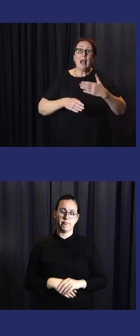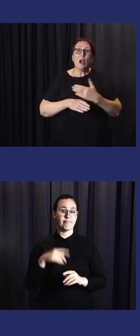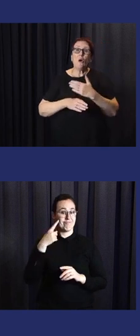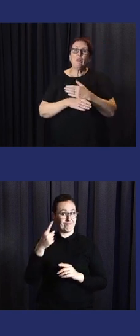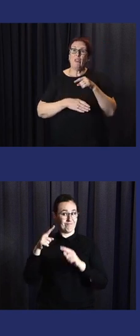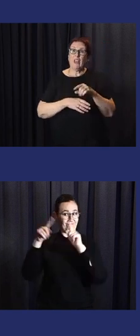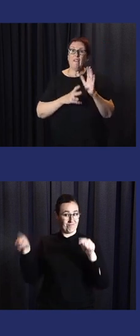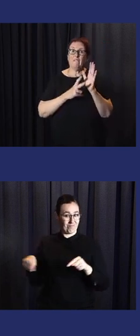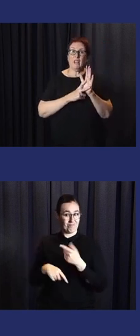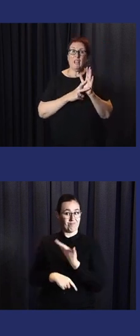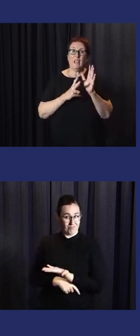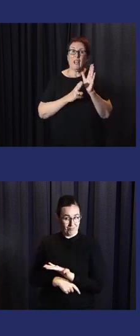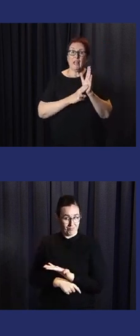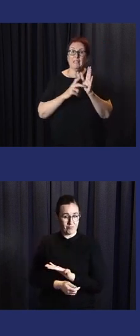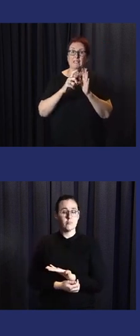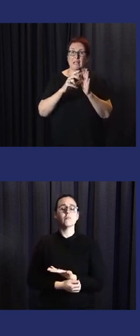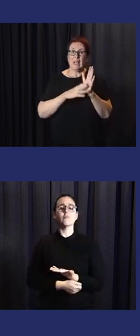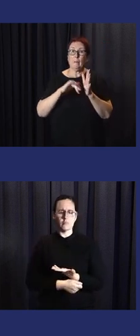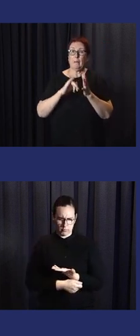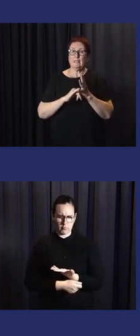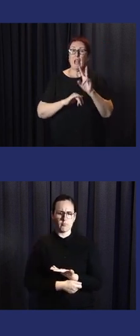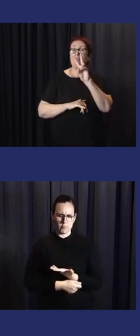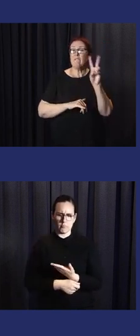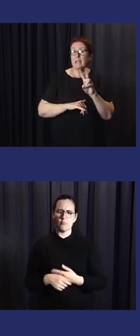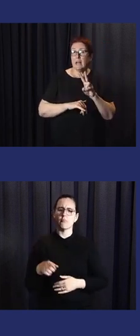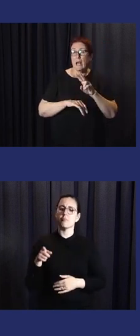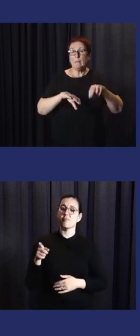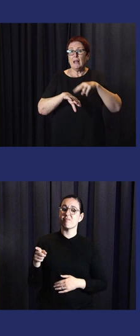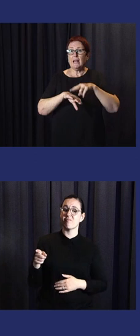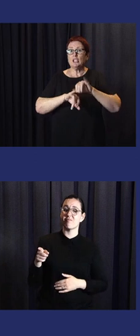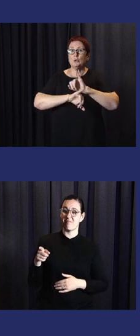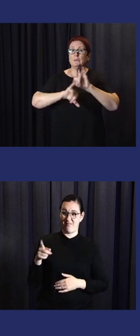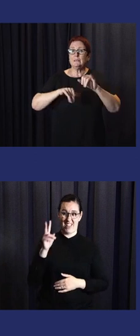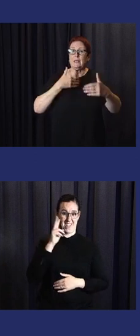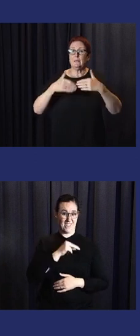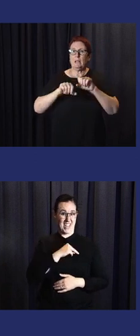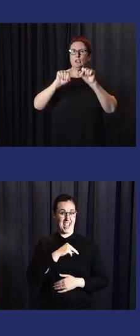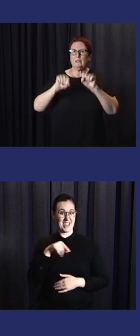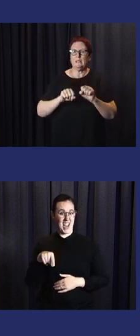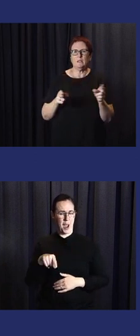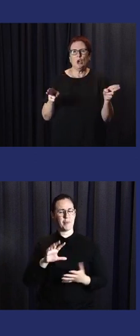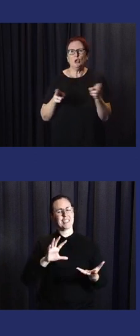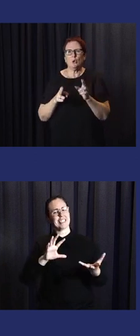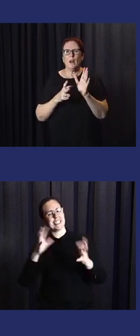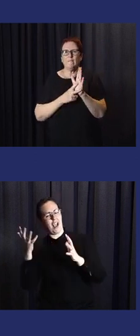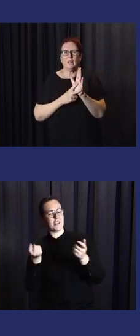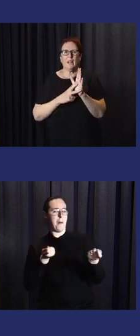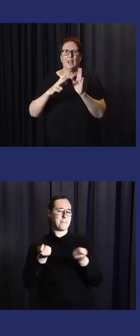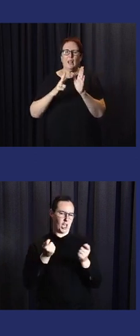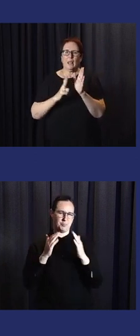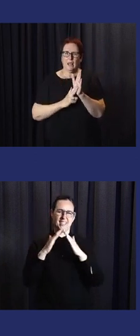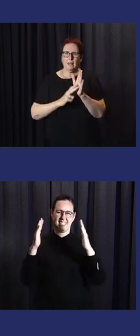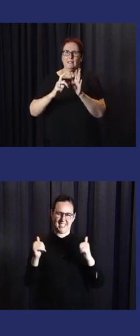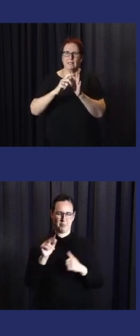And in this slide, you can see the role and function of the Vietnam disaster management